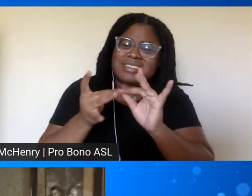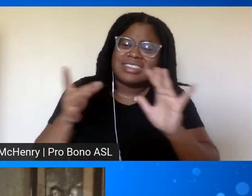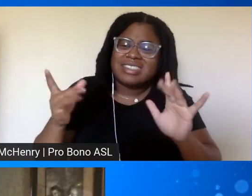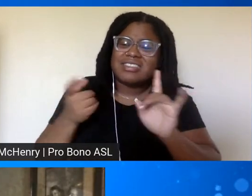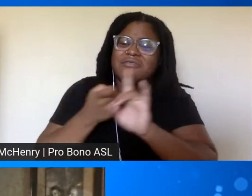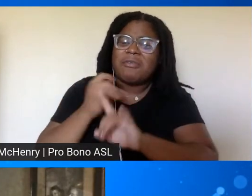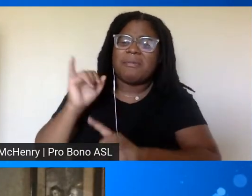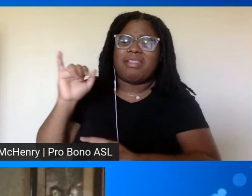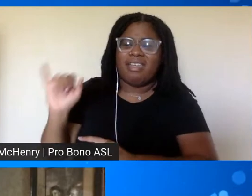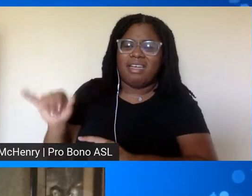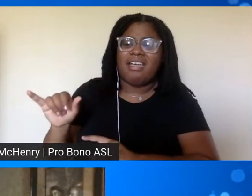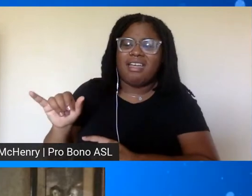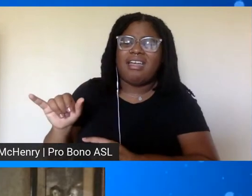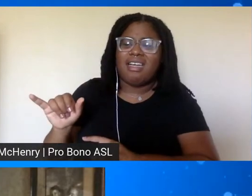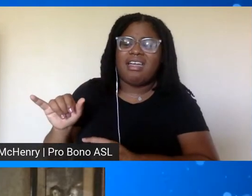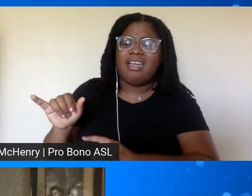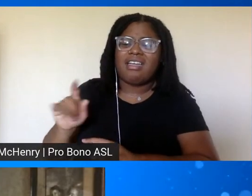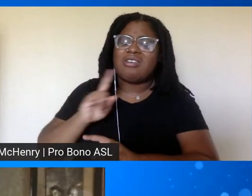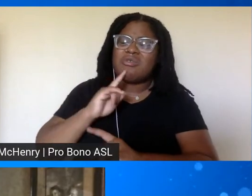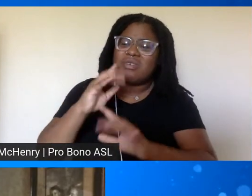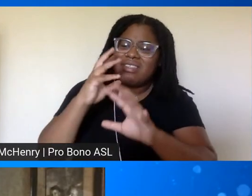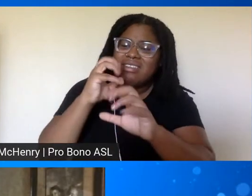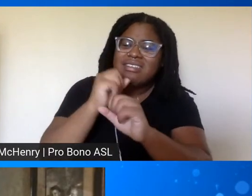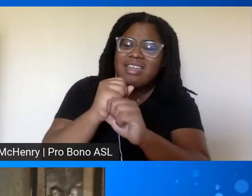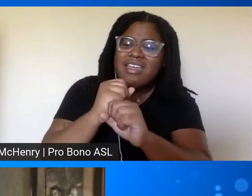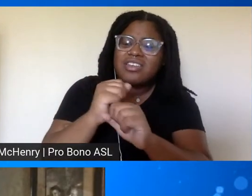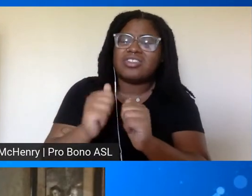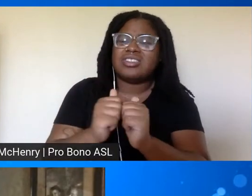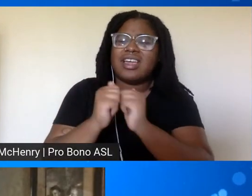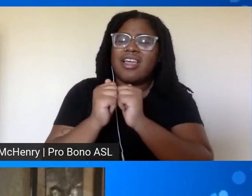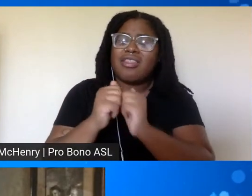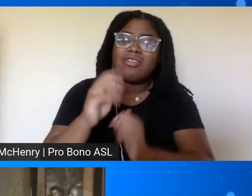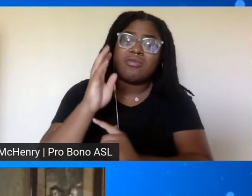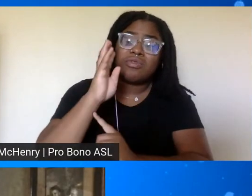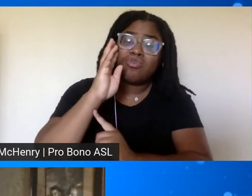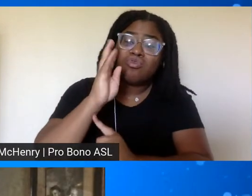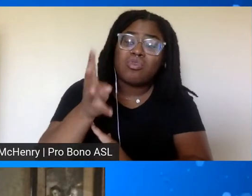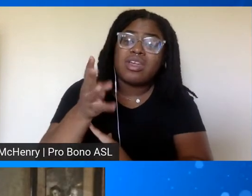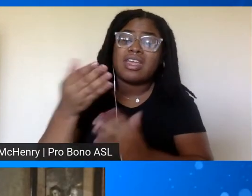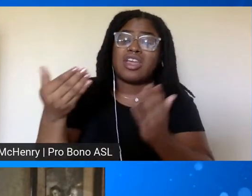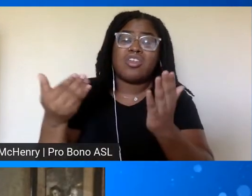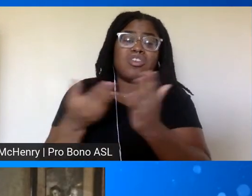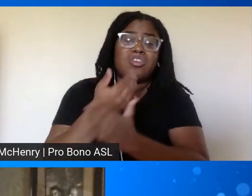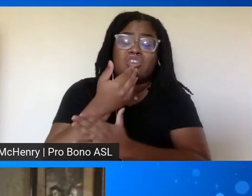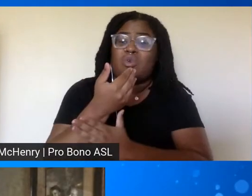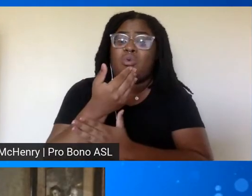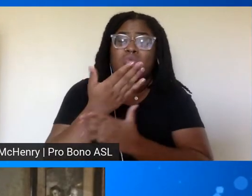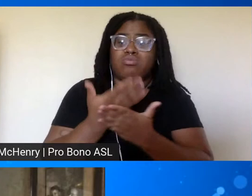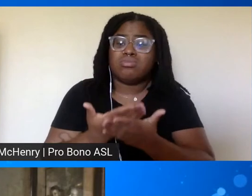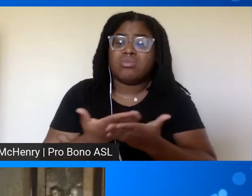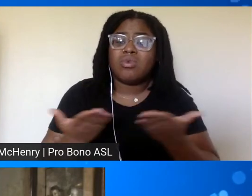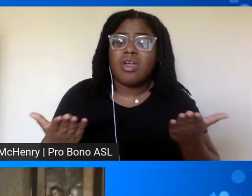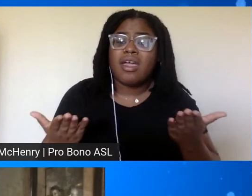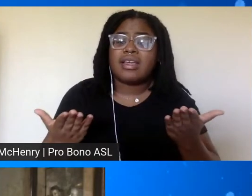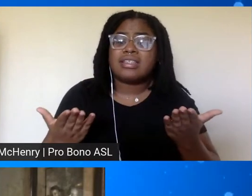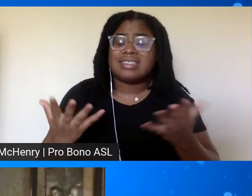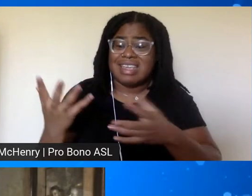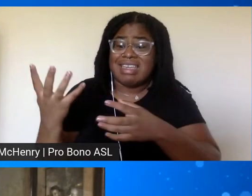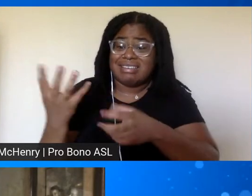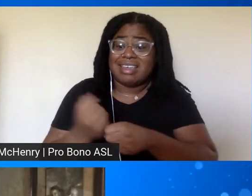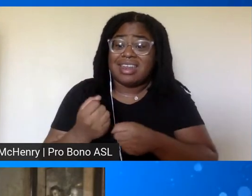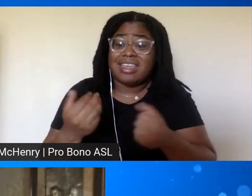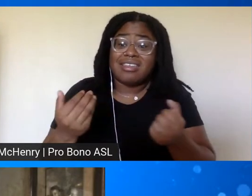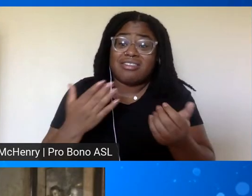really try to re-engage by creating a new uh foundation extracting those things that are good because